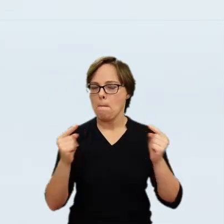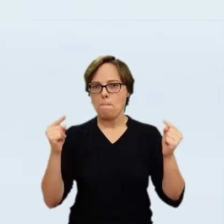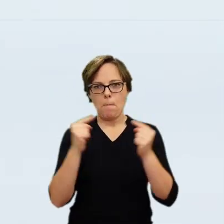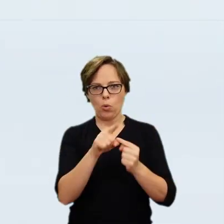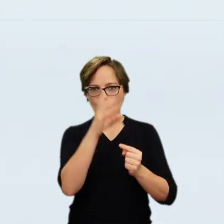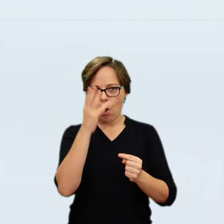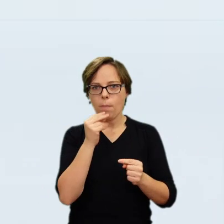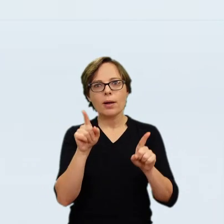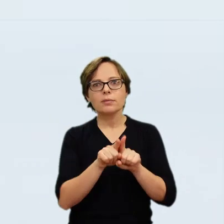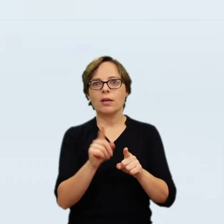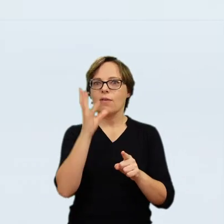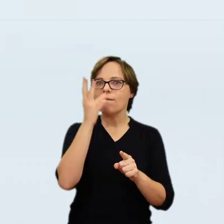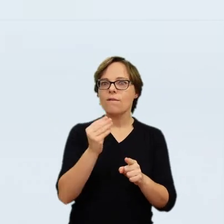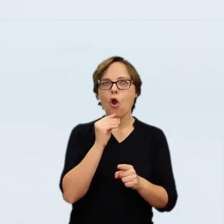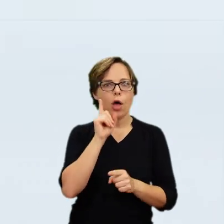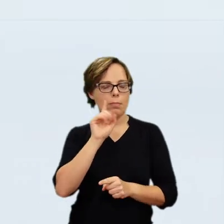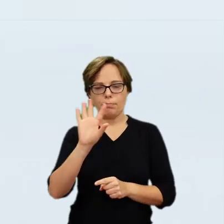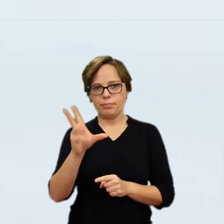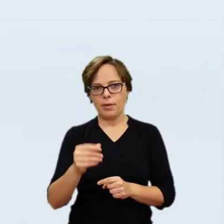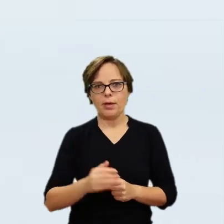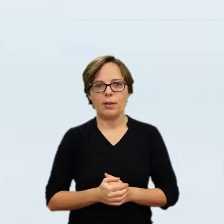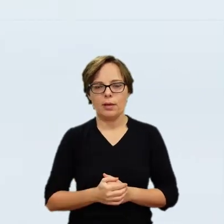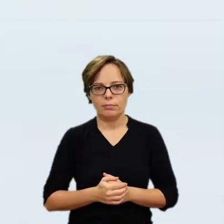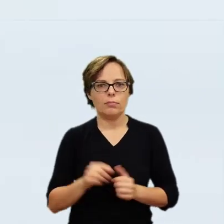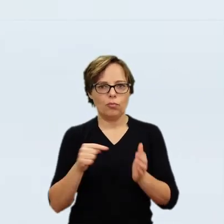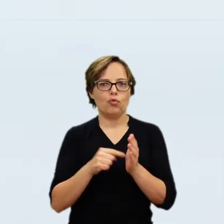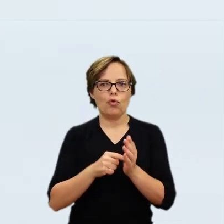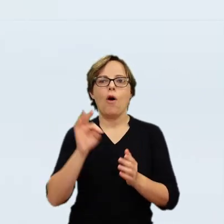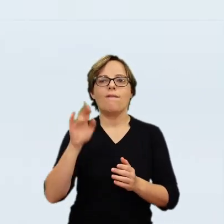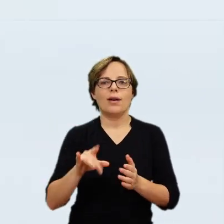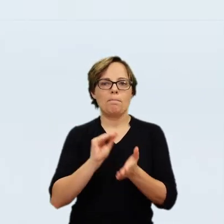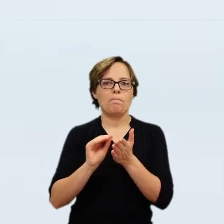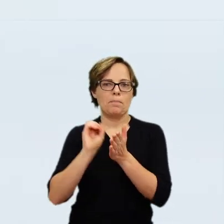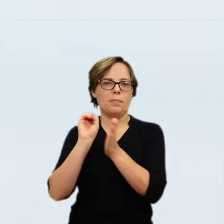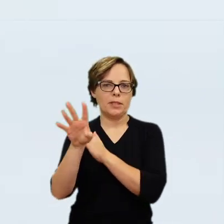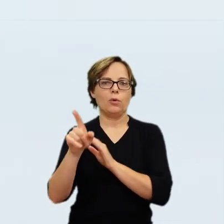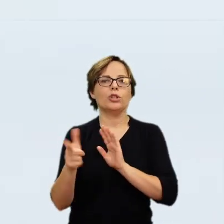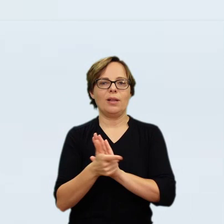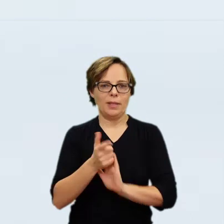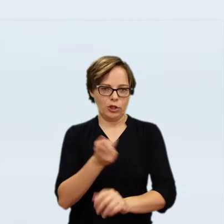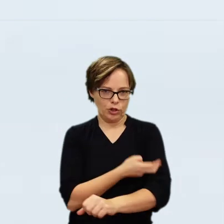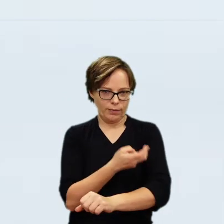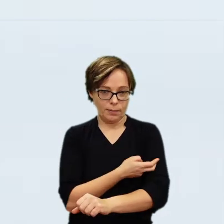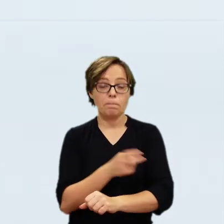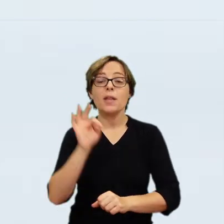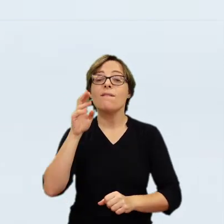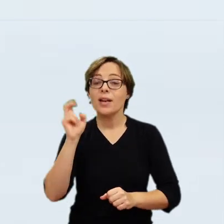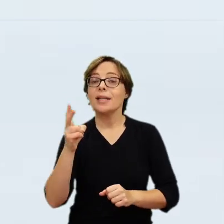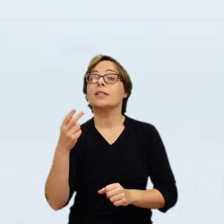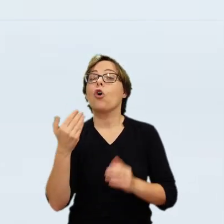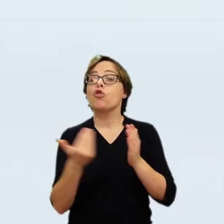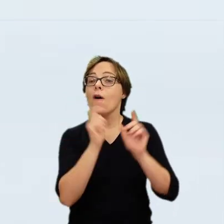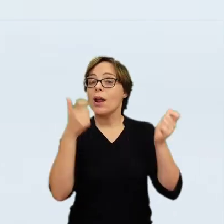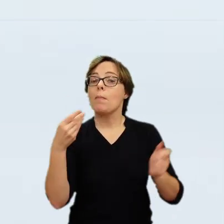Rembrandt exhibition. It was organized to celebrate the inauguration of Queen Wilhelmina of the Netherlands, which would take place in the